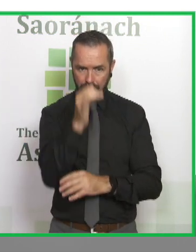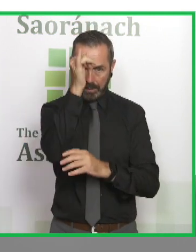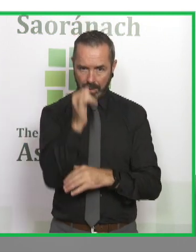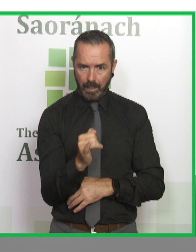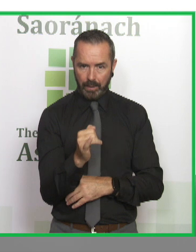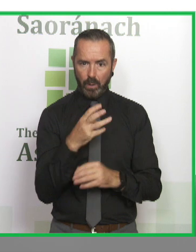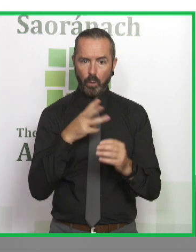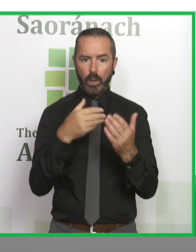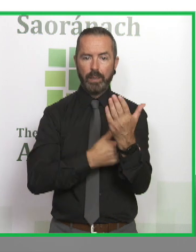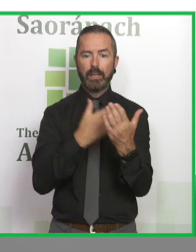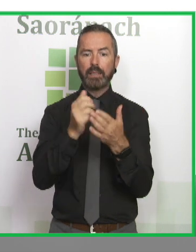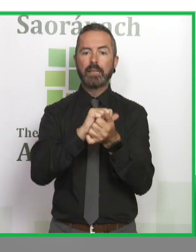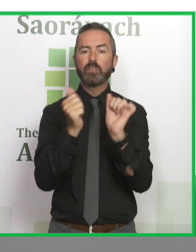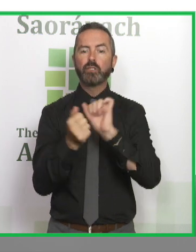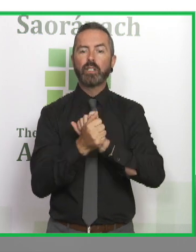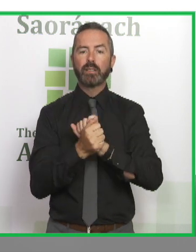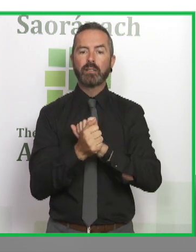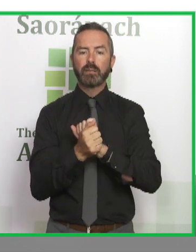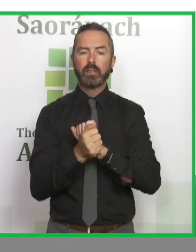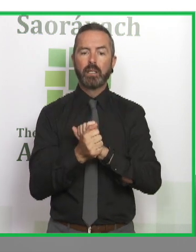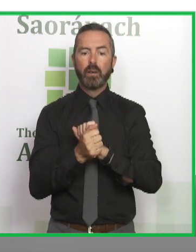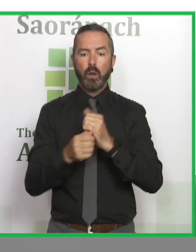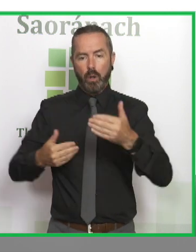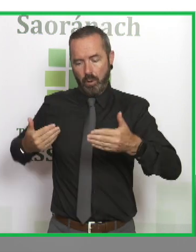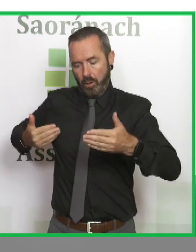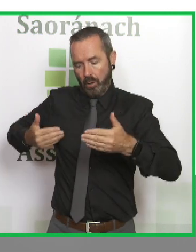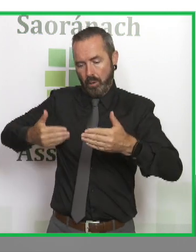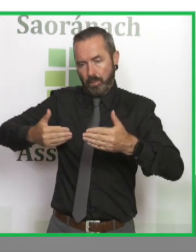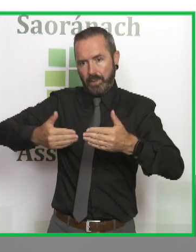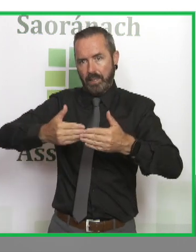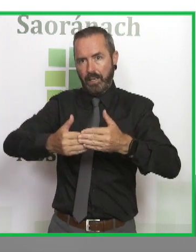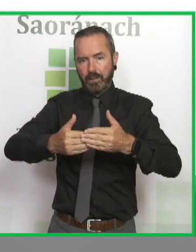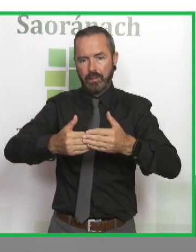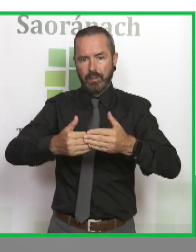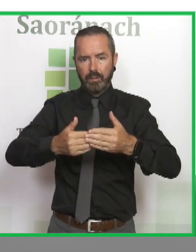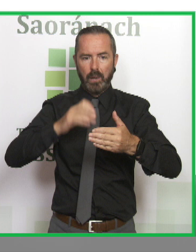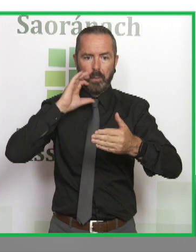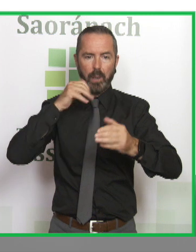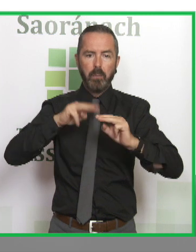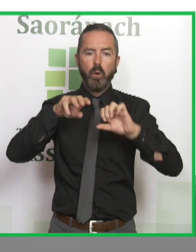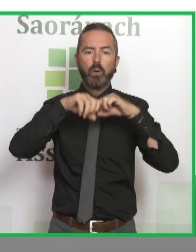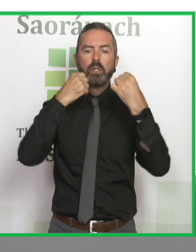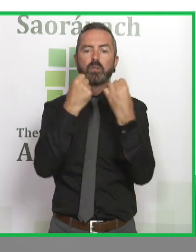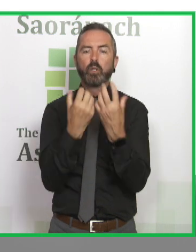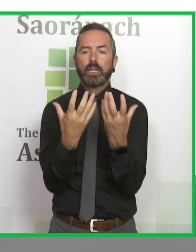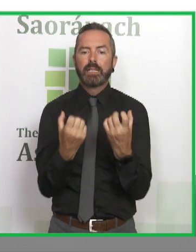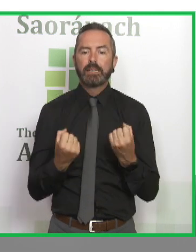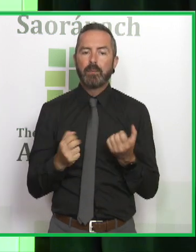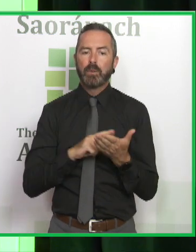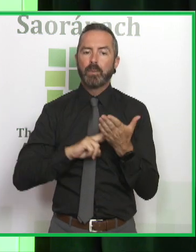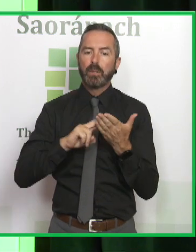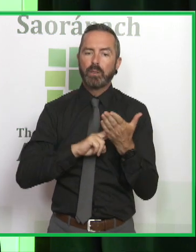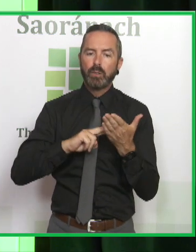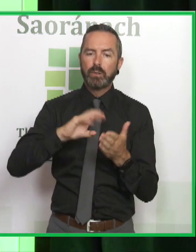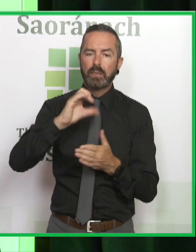when legislation happened. And I think we can see that in the run-up to that, and this is possibly due to the fact that it became more socially acceptable to use cannabis because